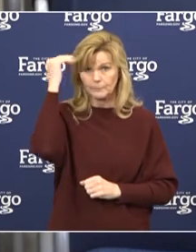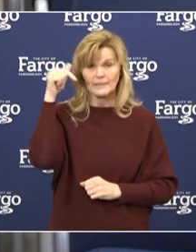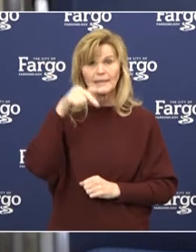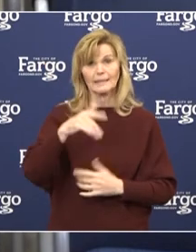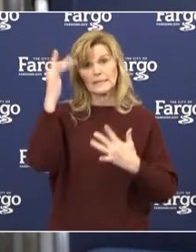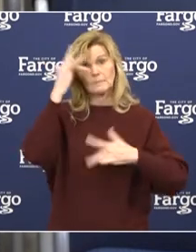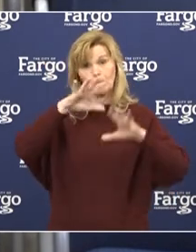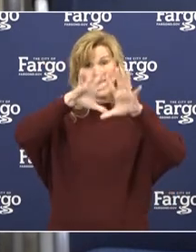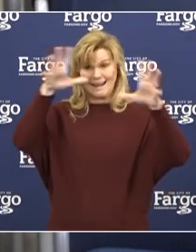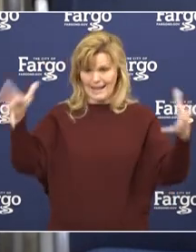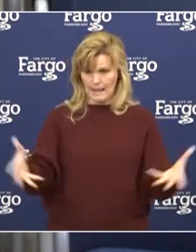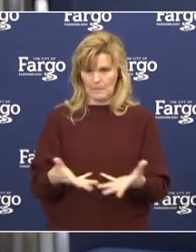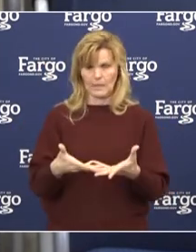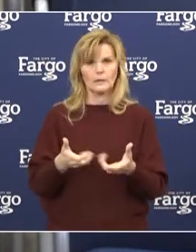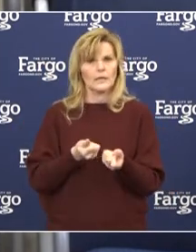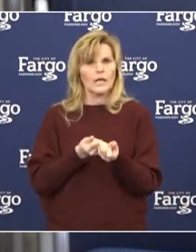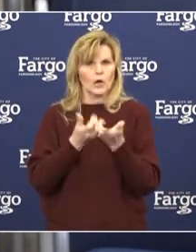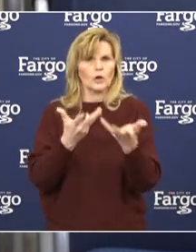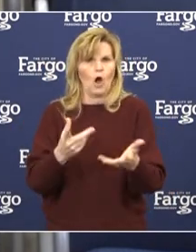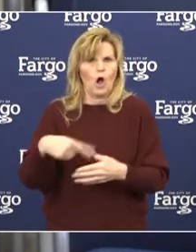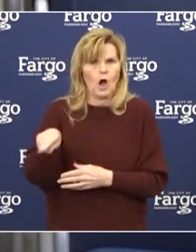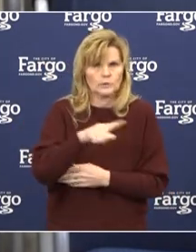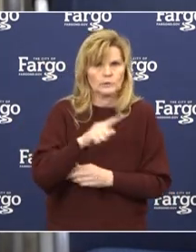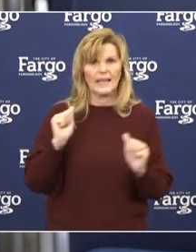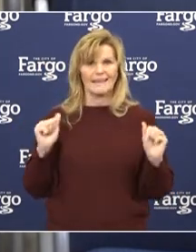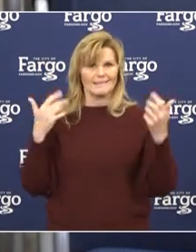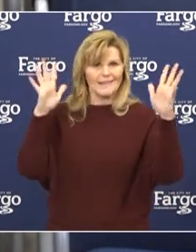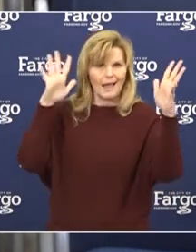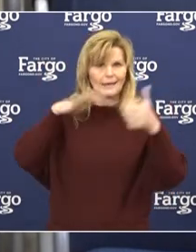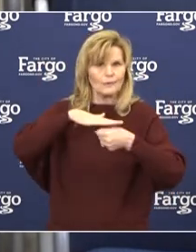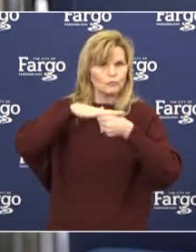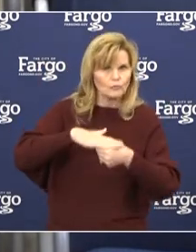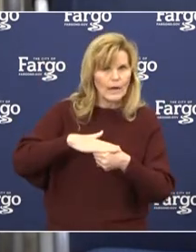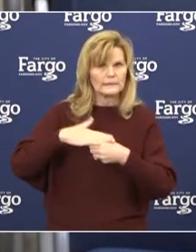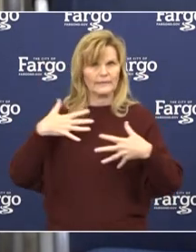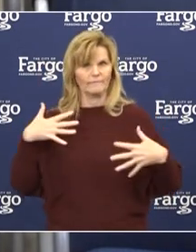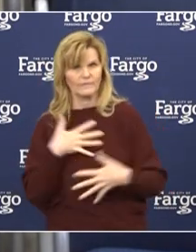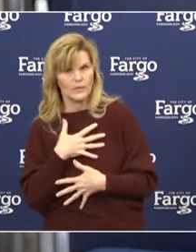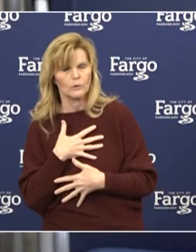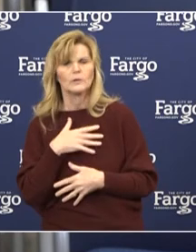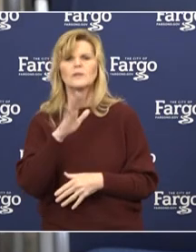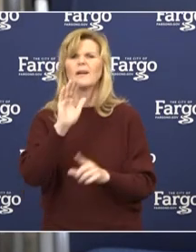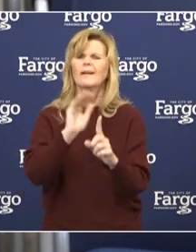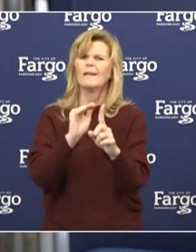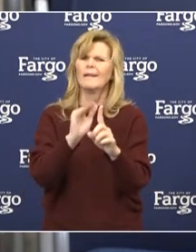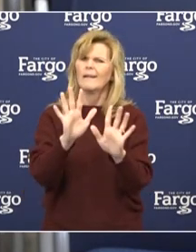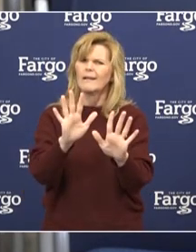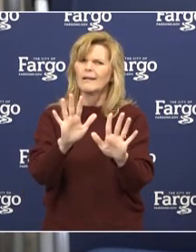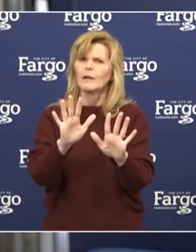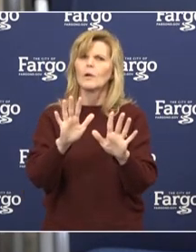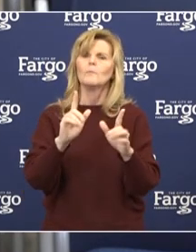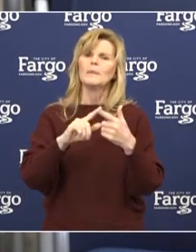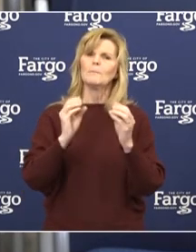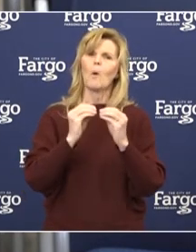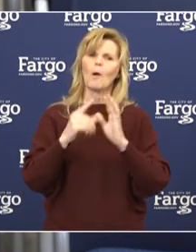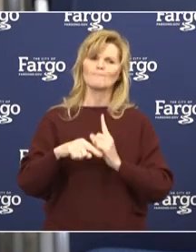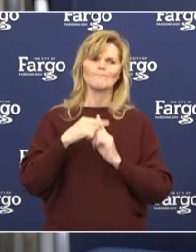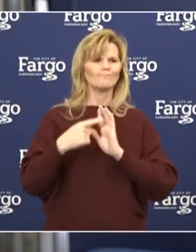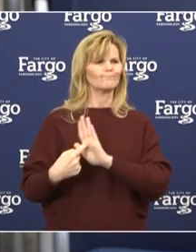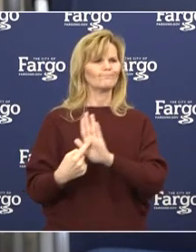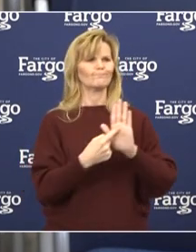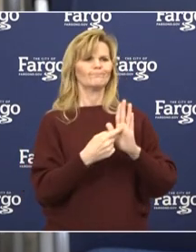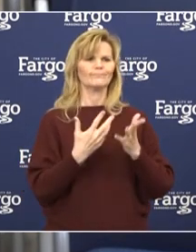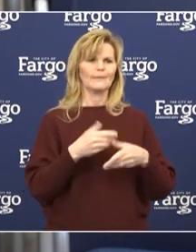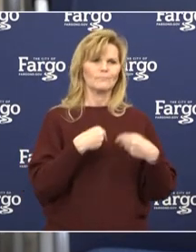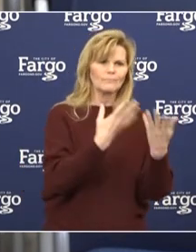can bring about anxiety, stress, and fear. So we remind each other, be a light to those around you. Be kind.